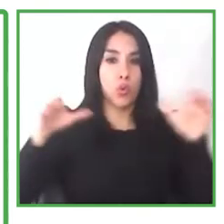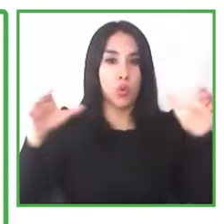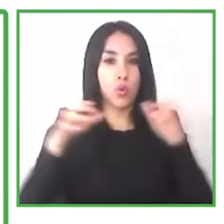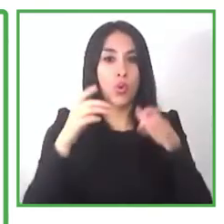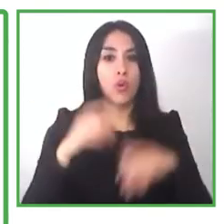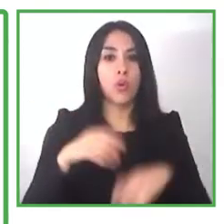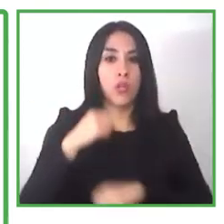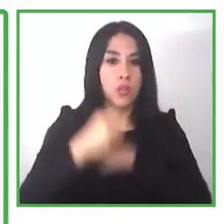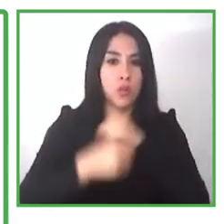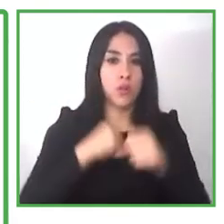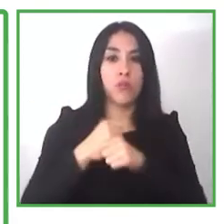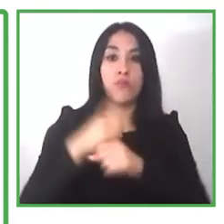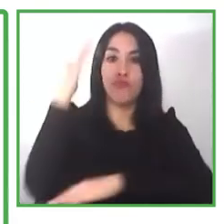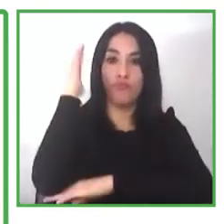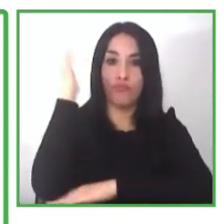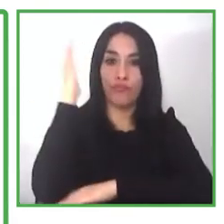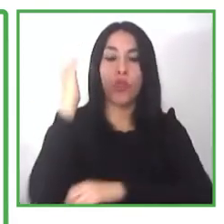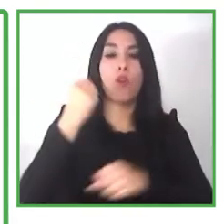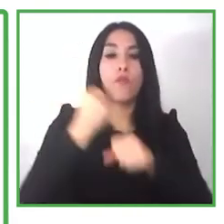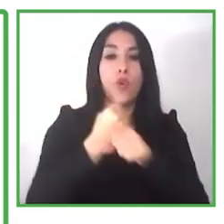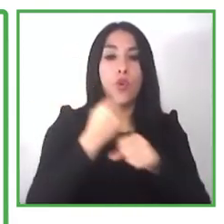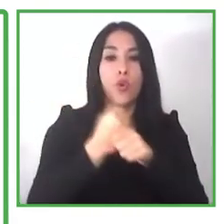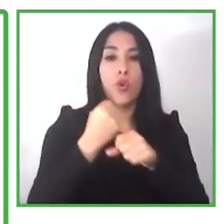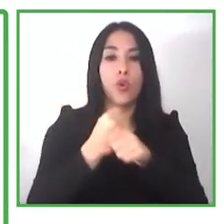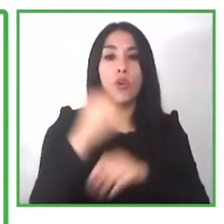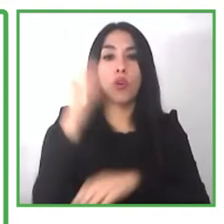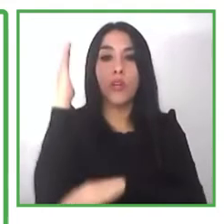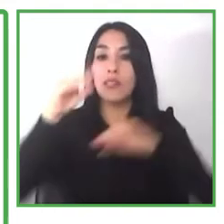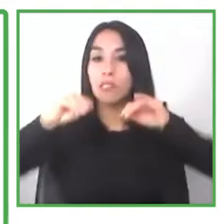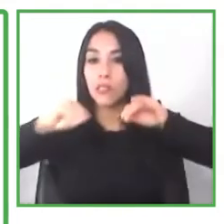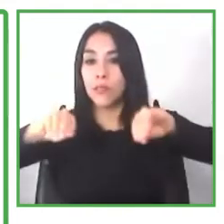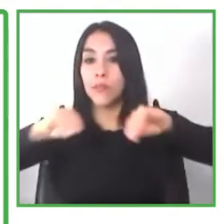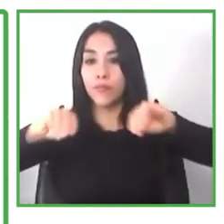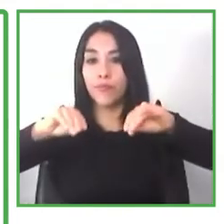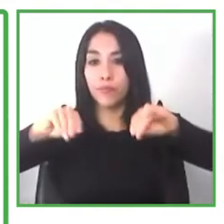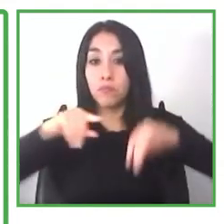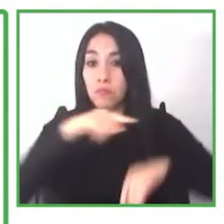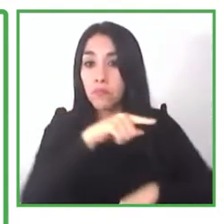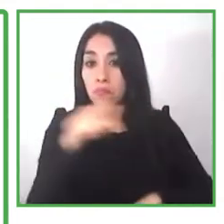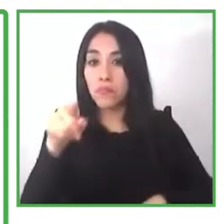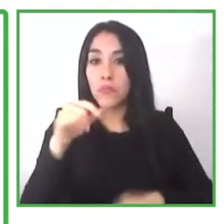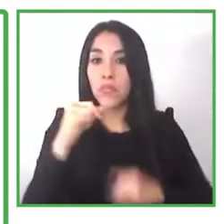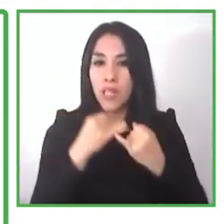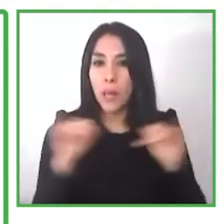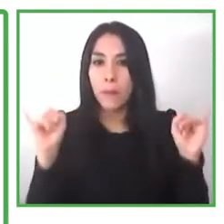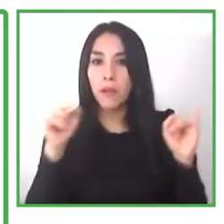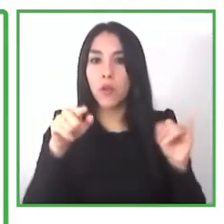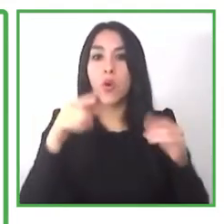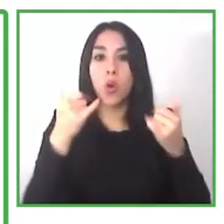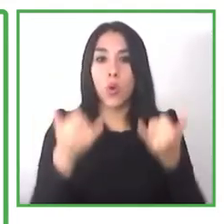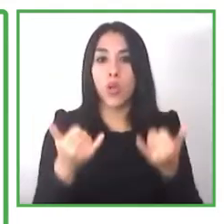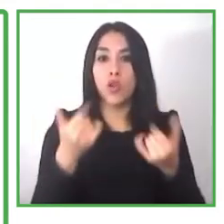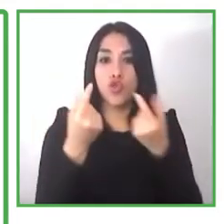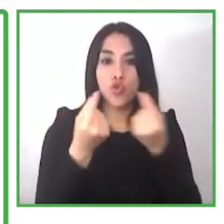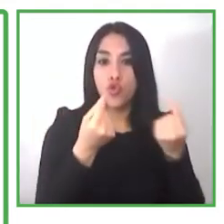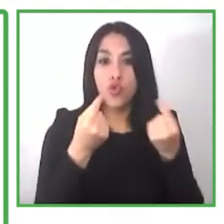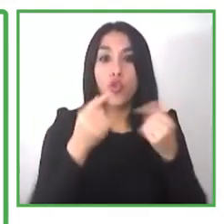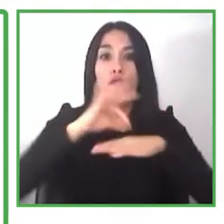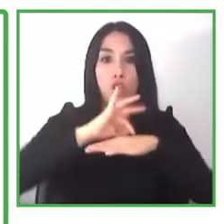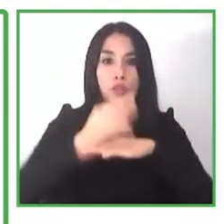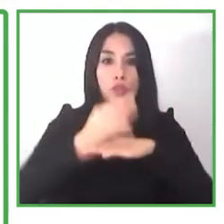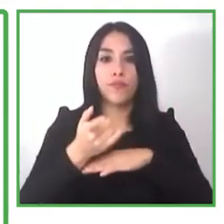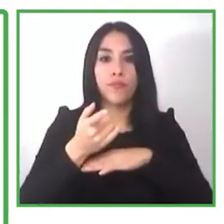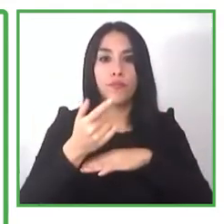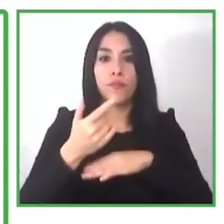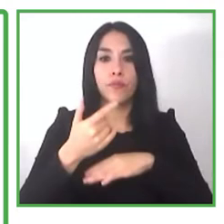which is based on the same property as the living link village where we have independent living residents who have gone through the program who have work who have